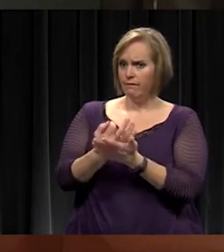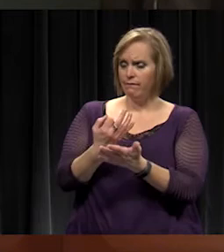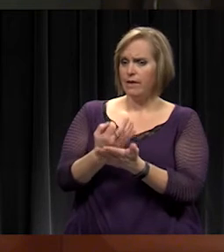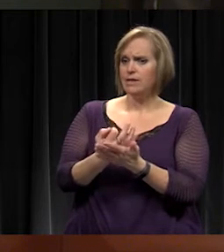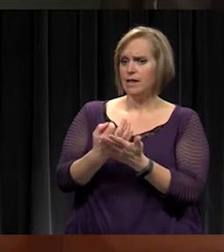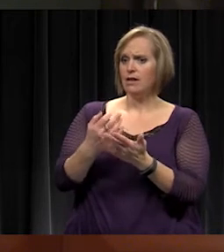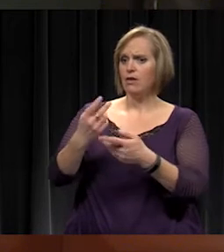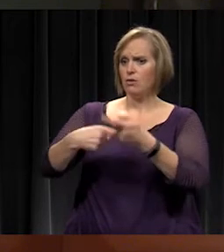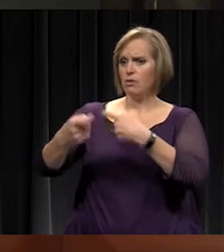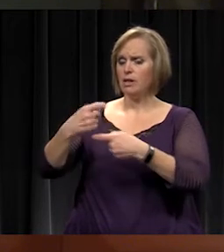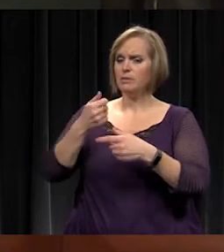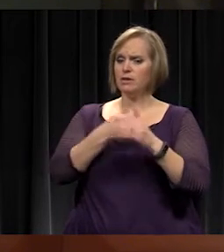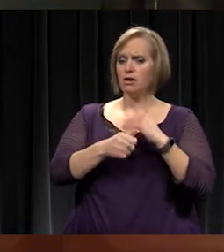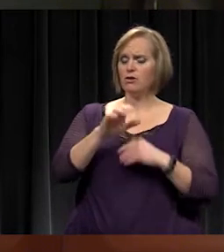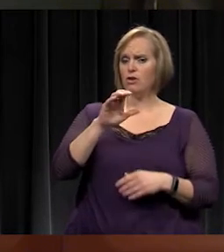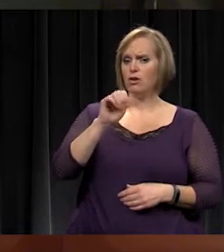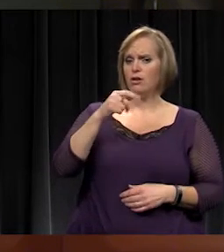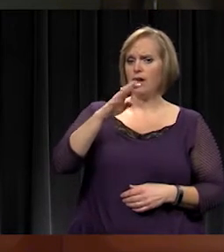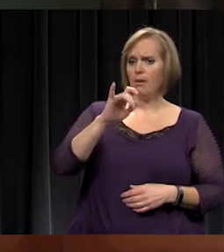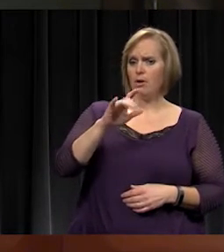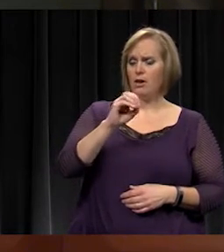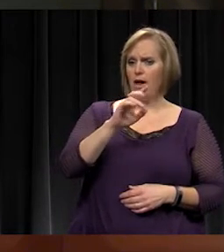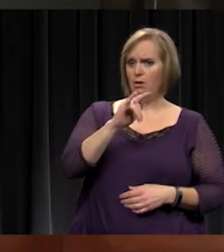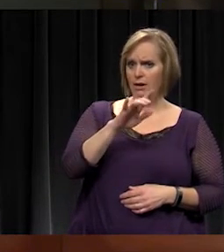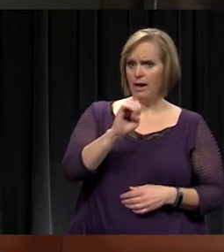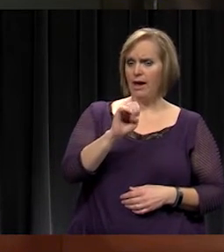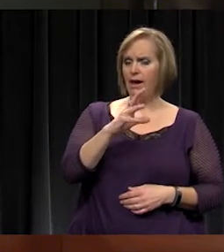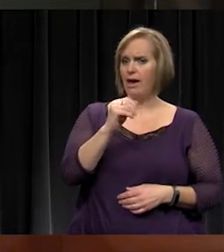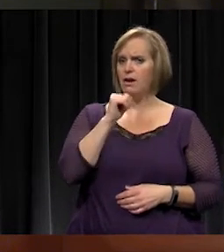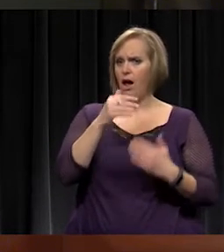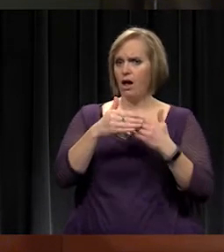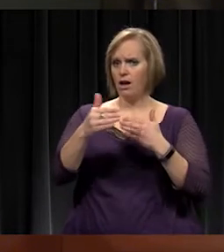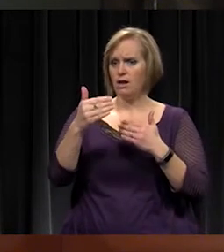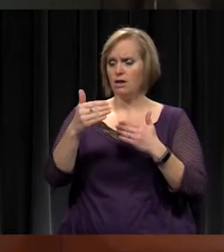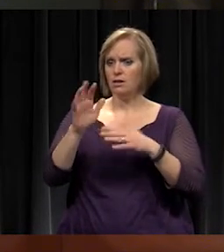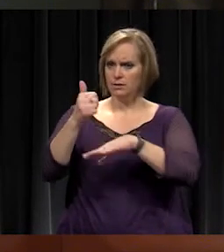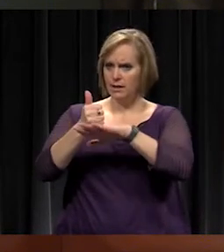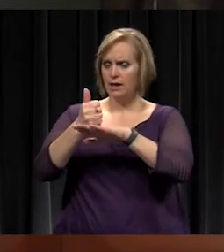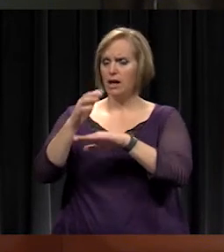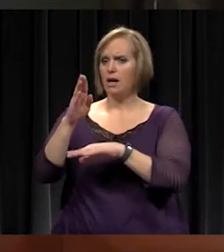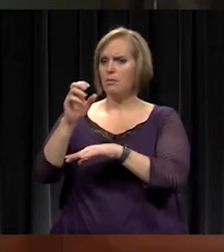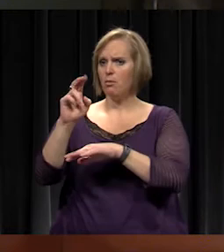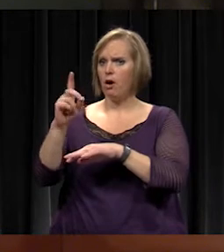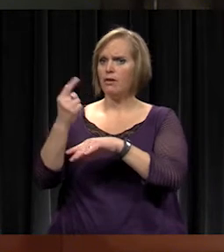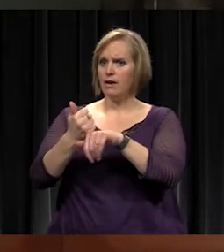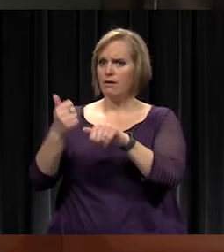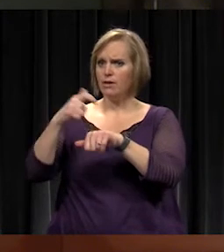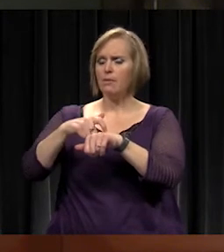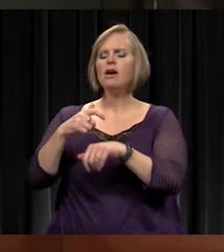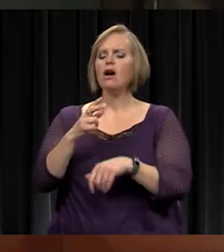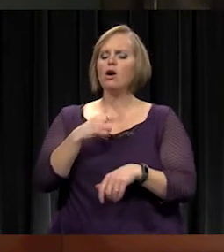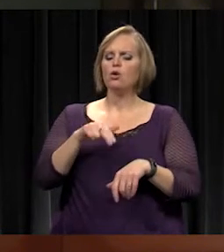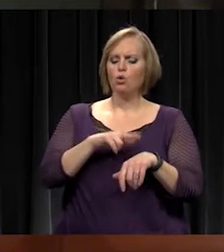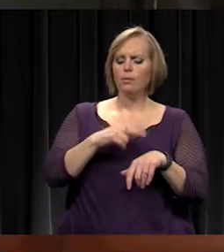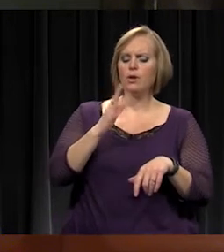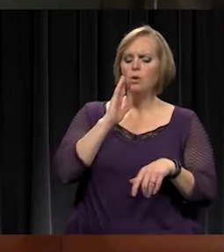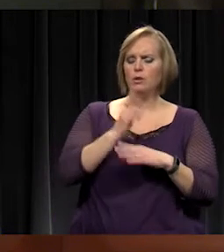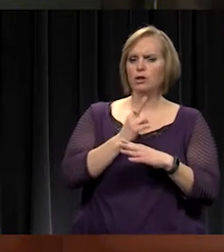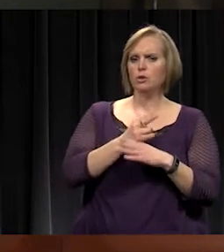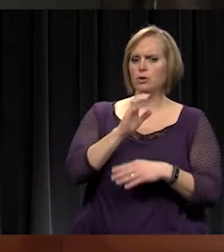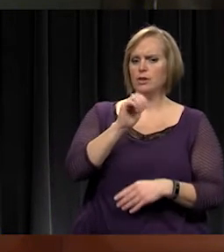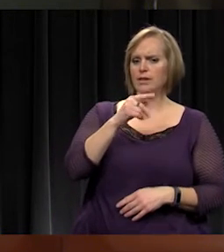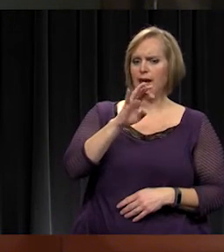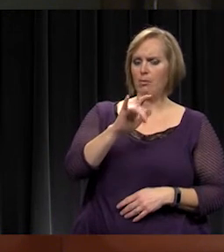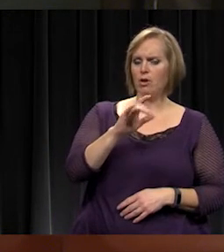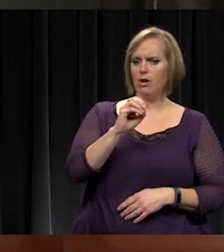traditional, not going forward having a bond every time, right? That's correct. Normally we would have done that under capital outlay, but we're exploring what are these